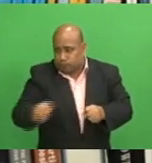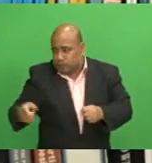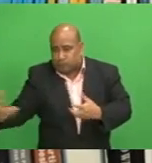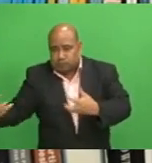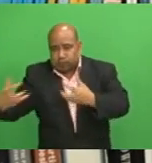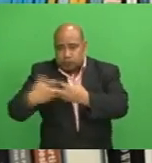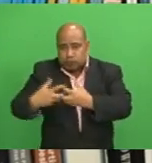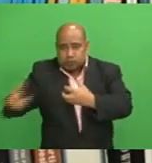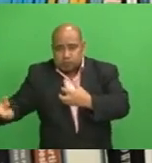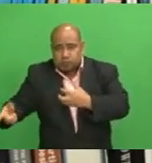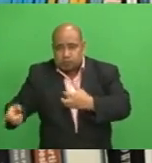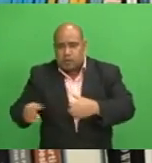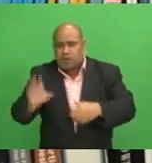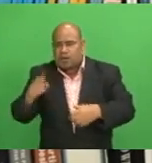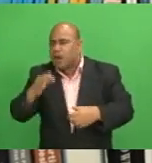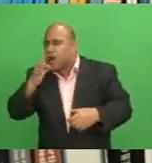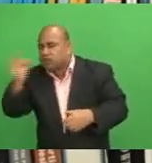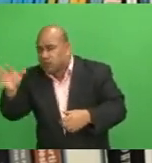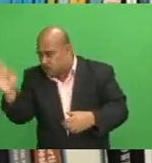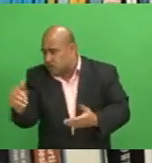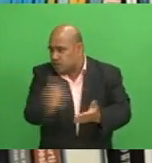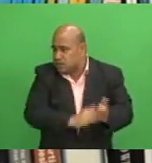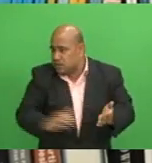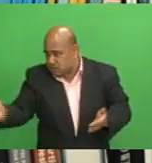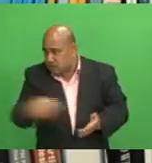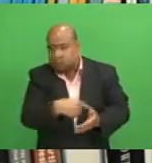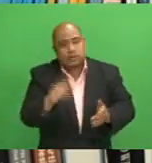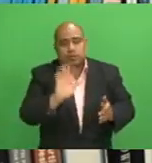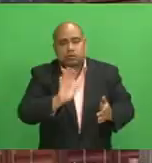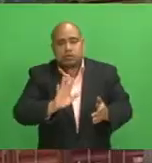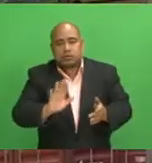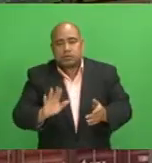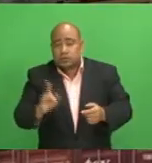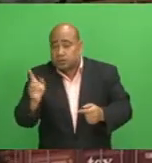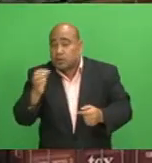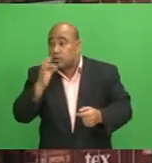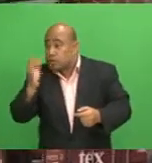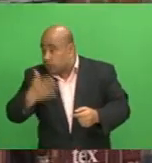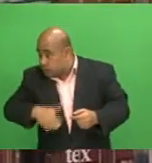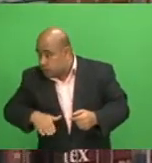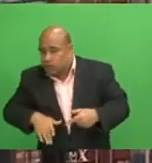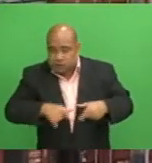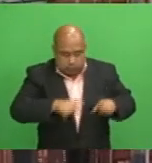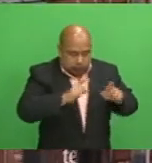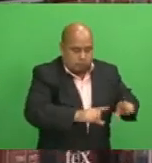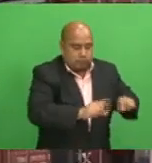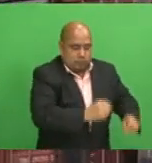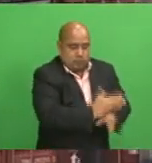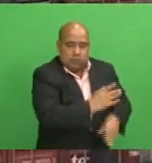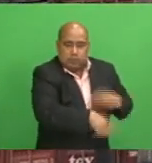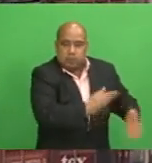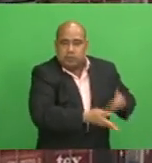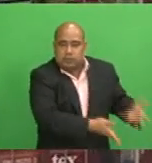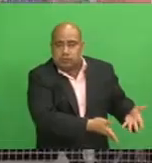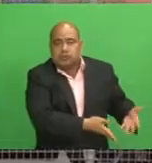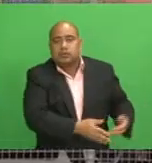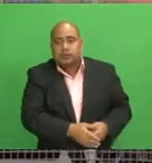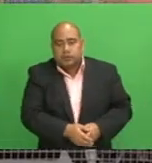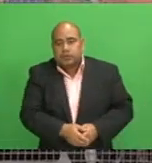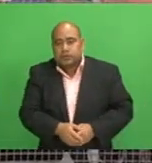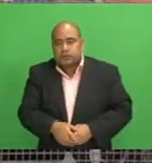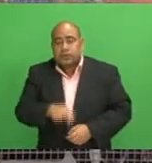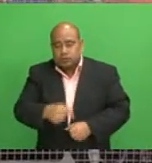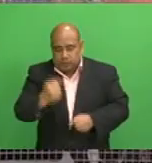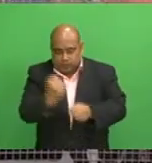And I think this is the mistake that we personally have made in the past. The U.S. ambassador made an assurance he would create a bridge to